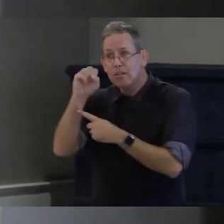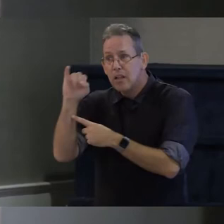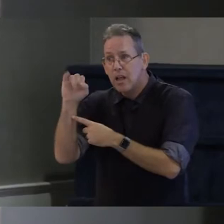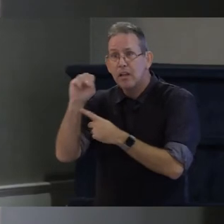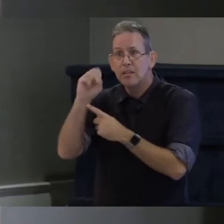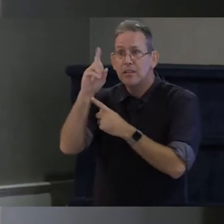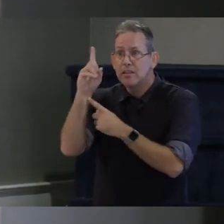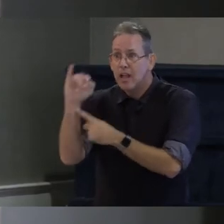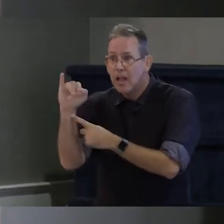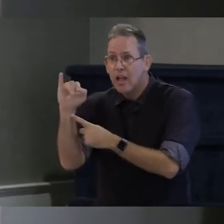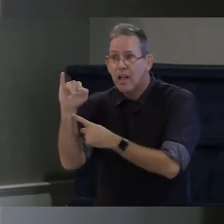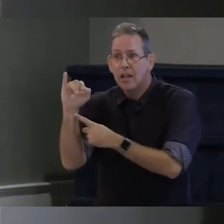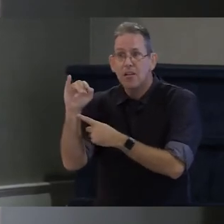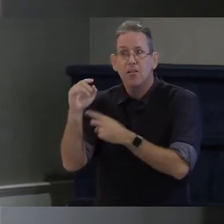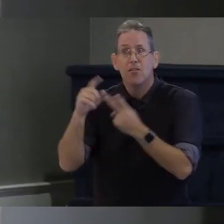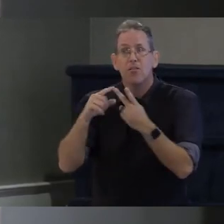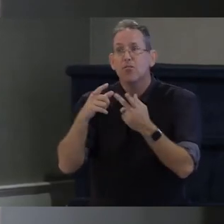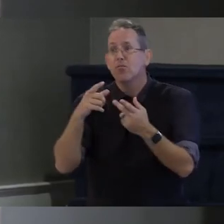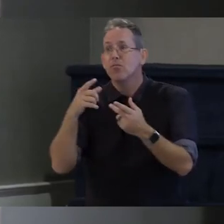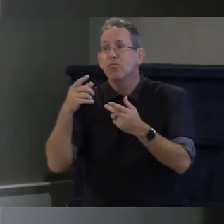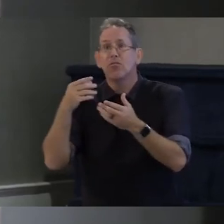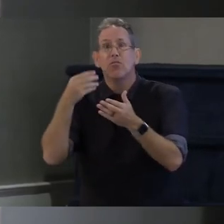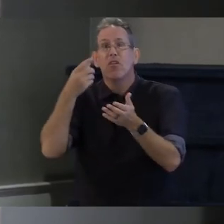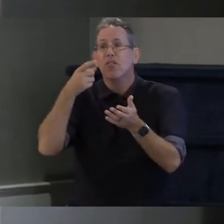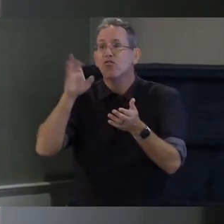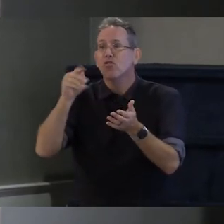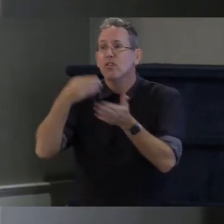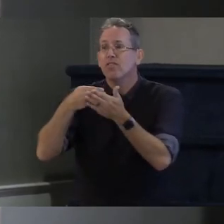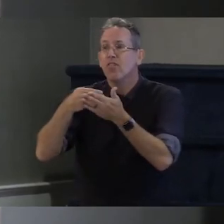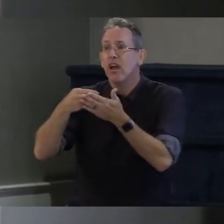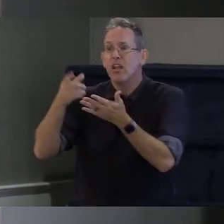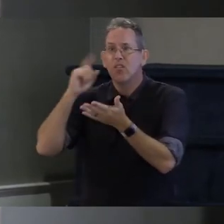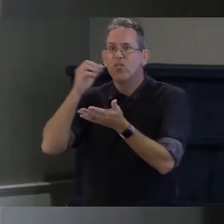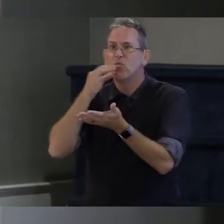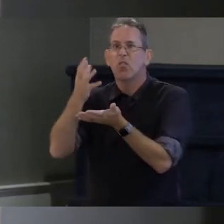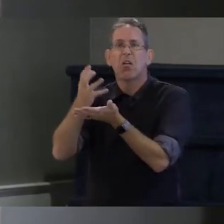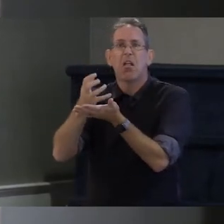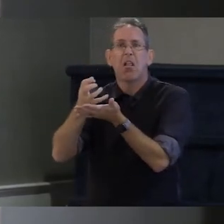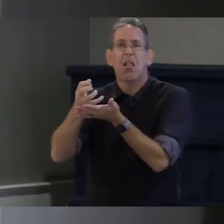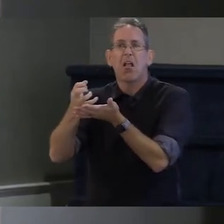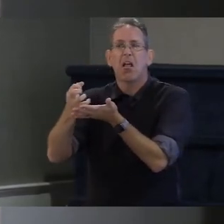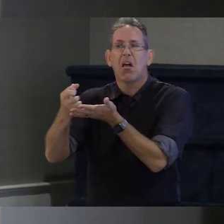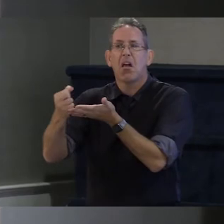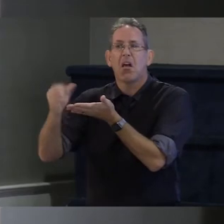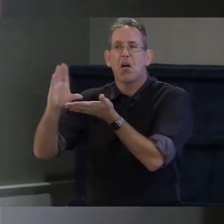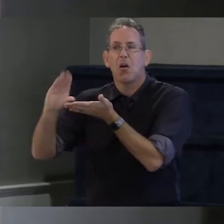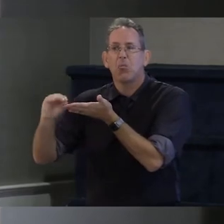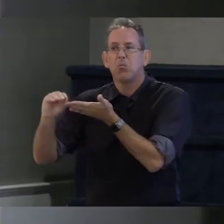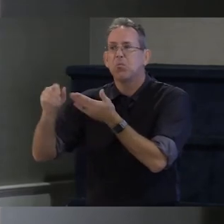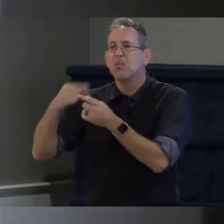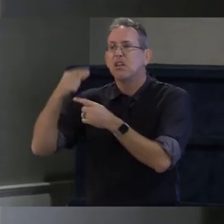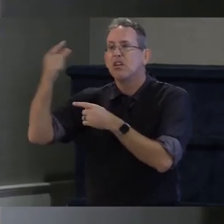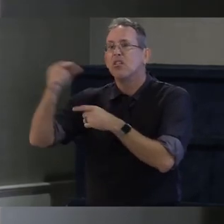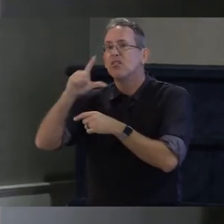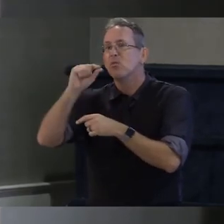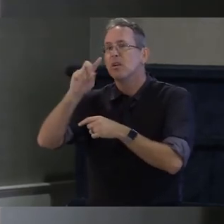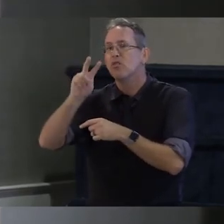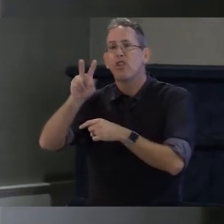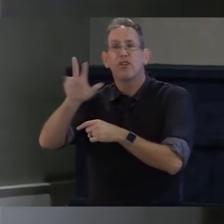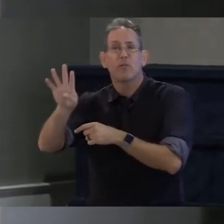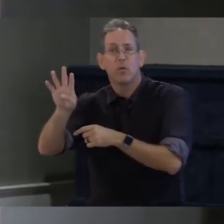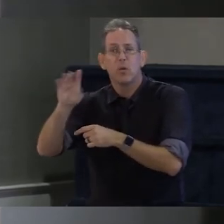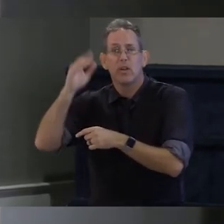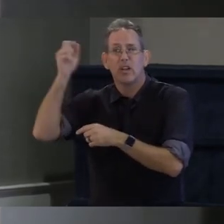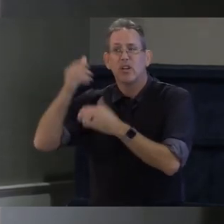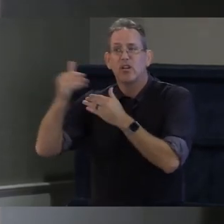supported right now it's set to run out by i believe 2034 um we are in crisis and we have to address that um